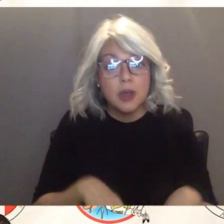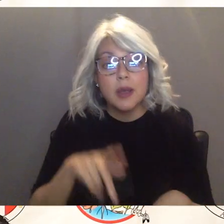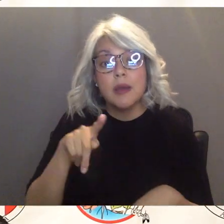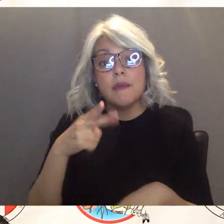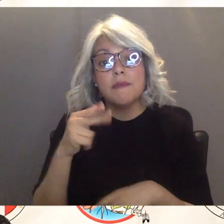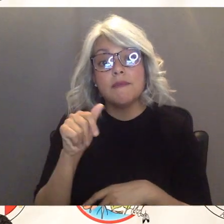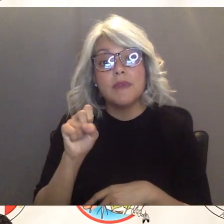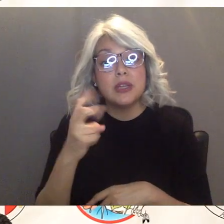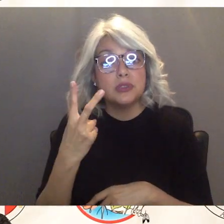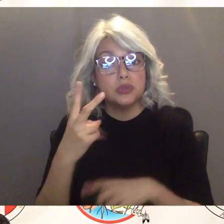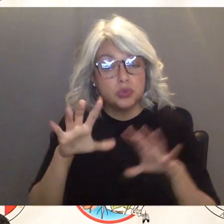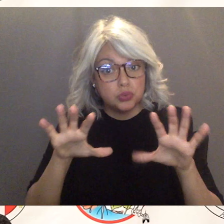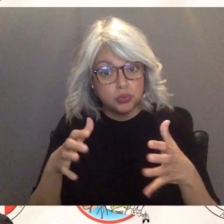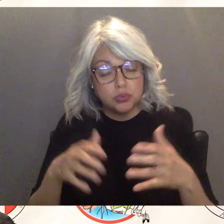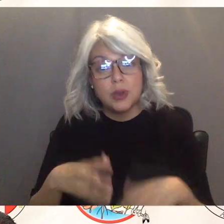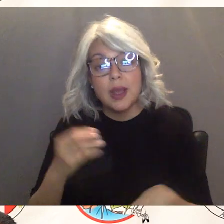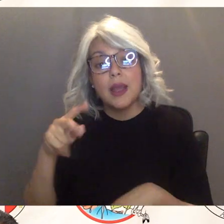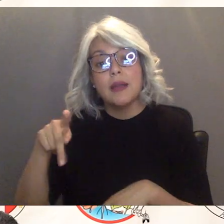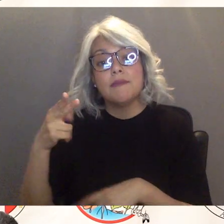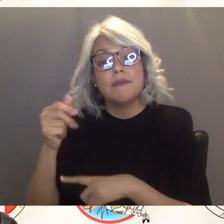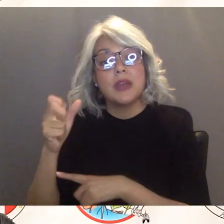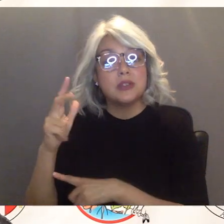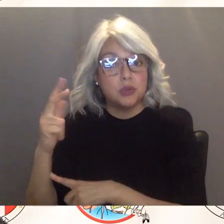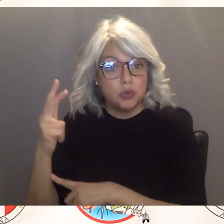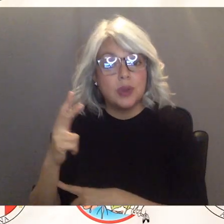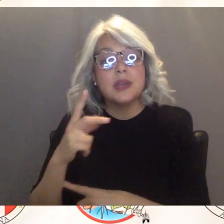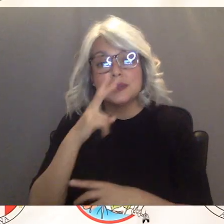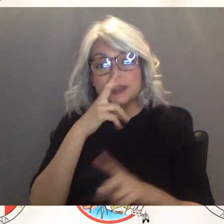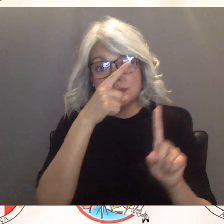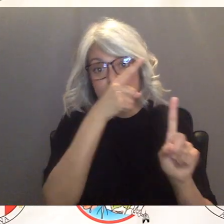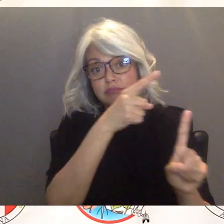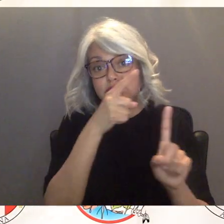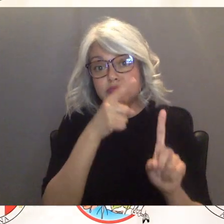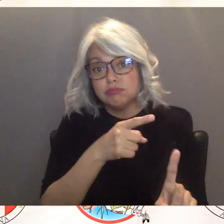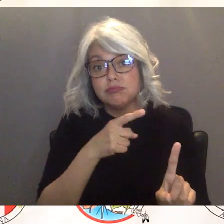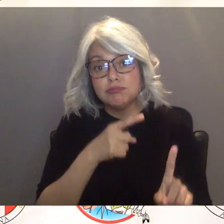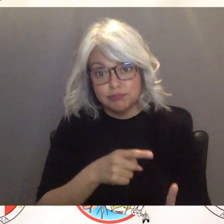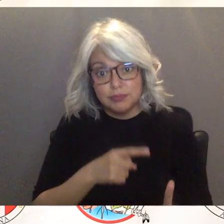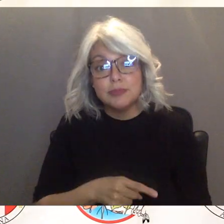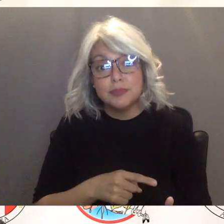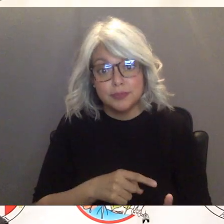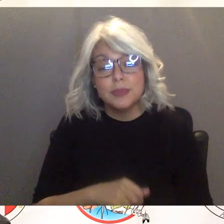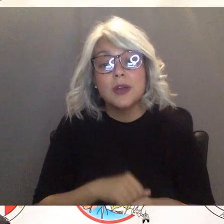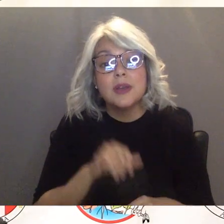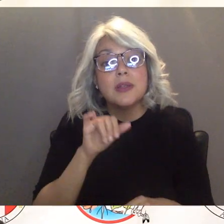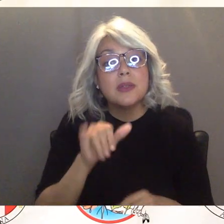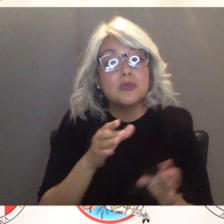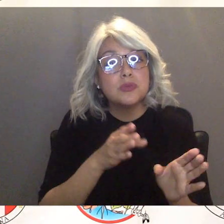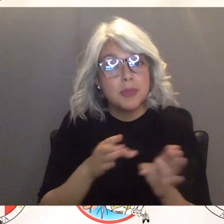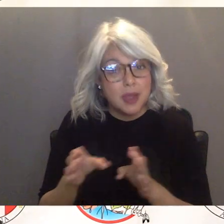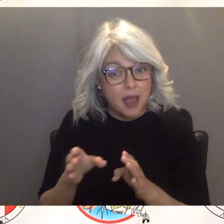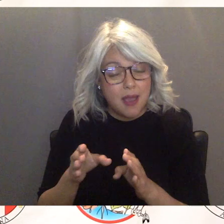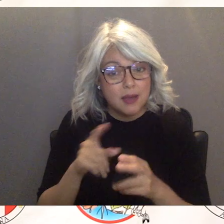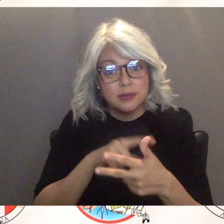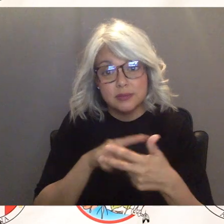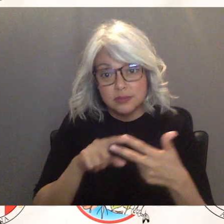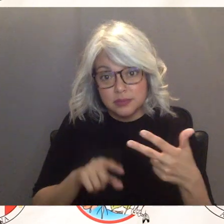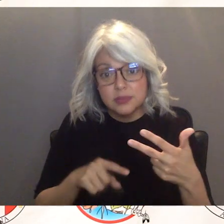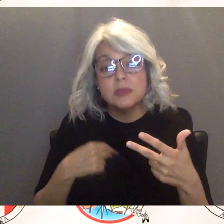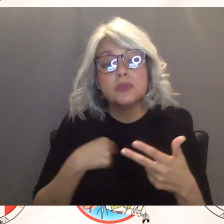implementation plans which is all highlighted here as part of that plan we have decided to